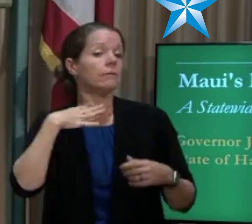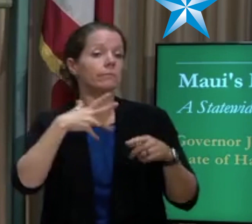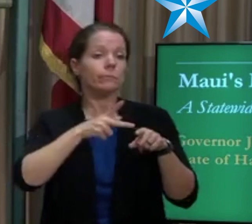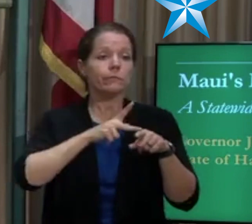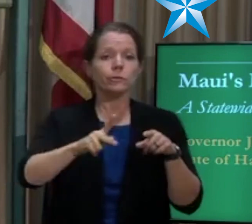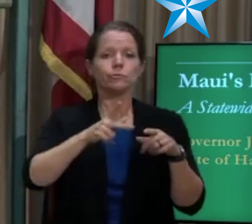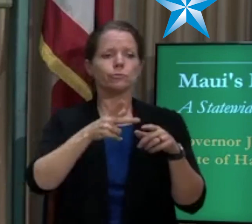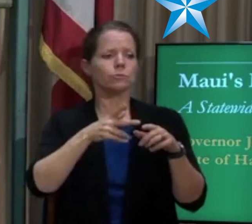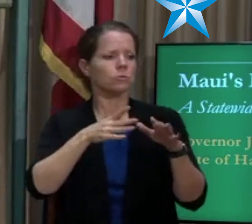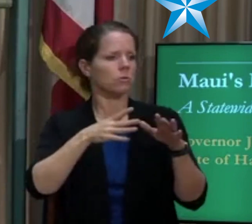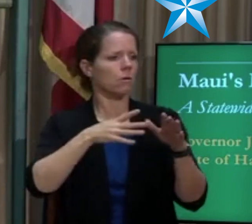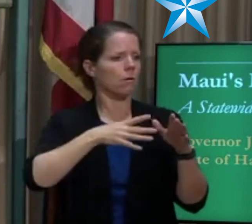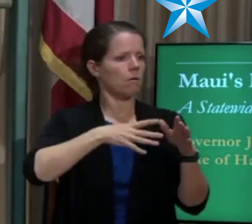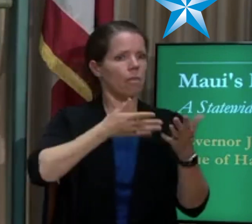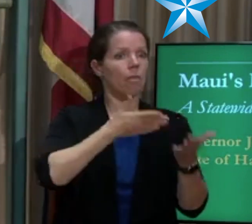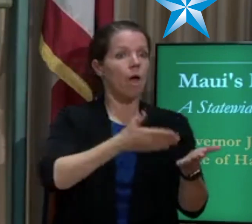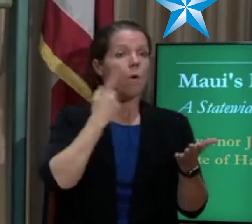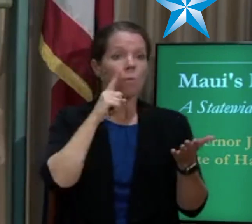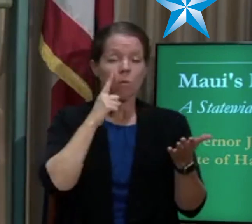sift through some of the ash.